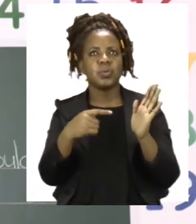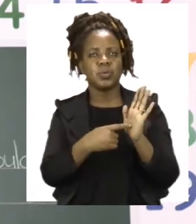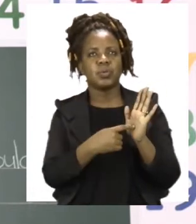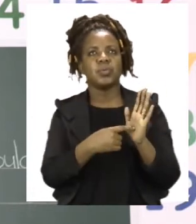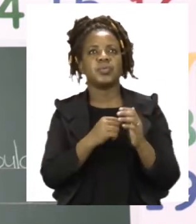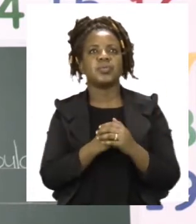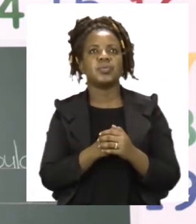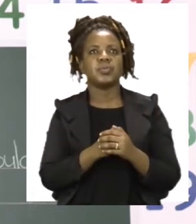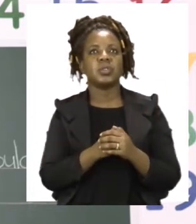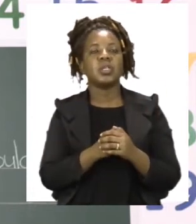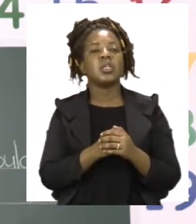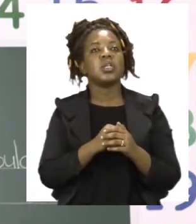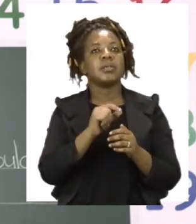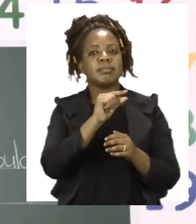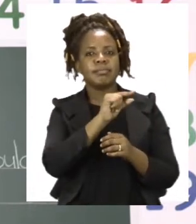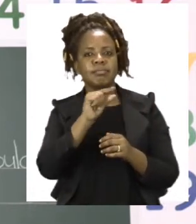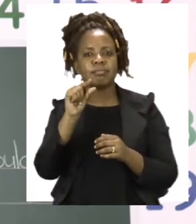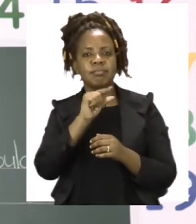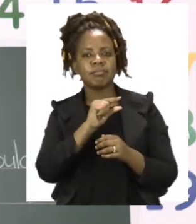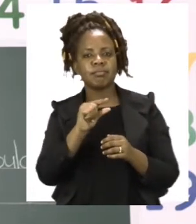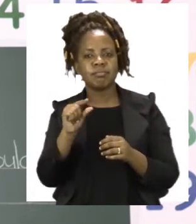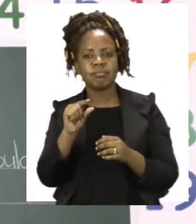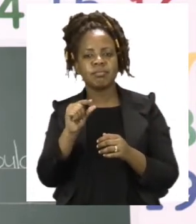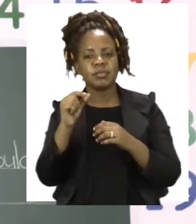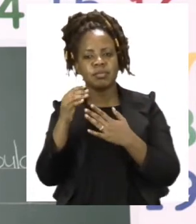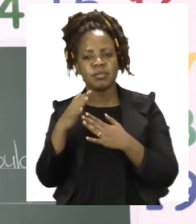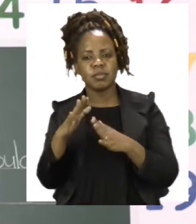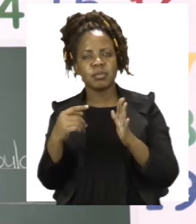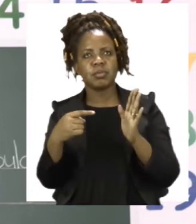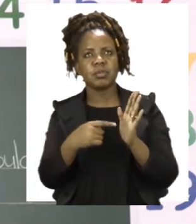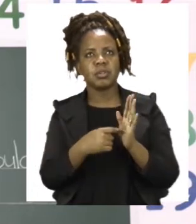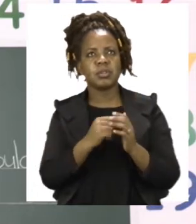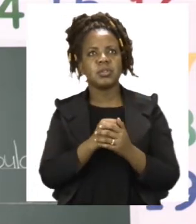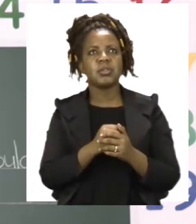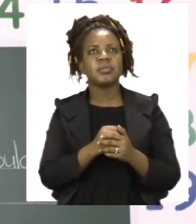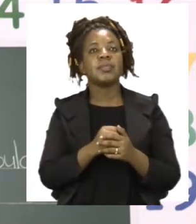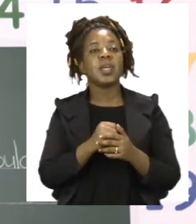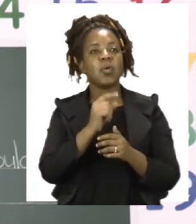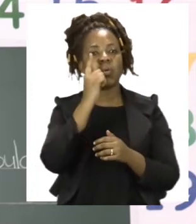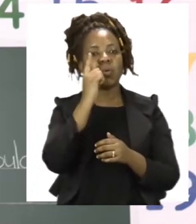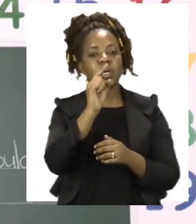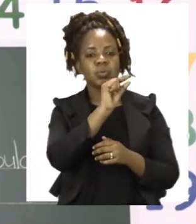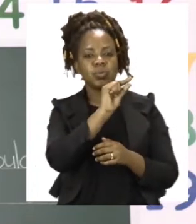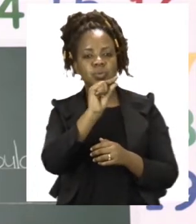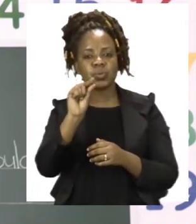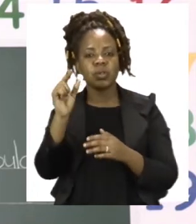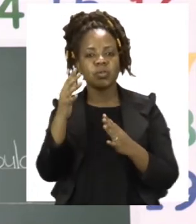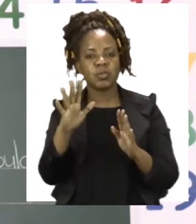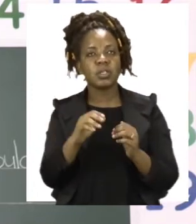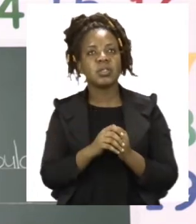stop to end my sentence. That means I have done one sentence. For you, you have to write